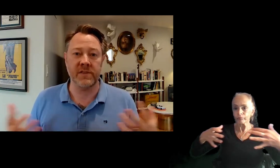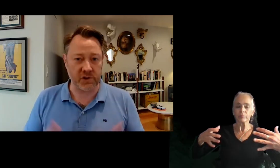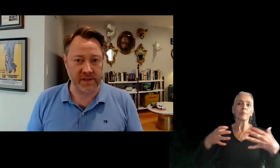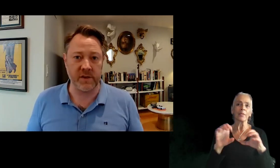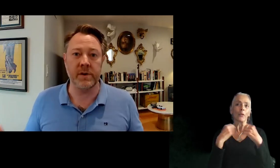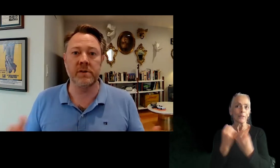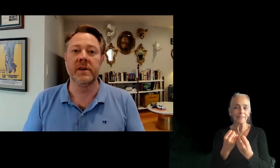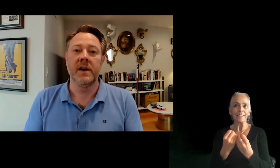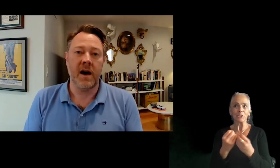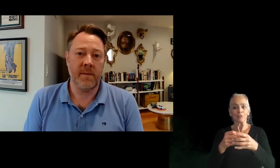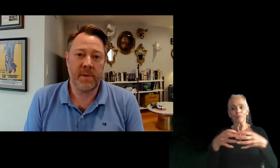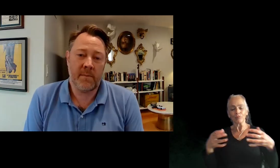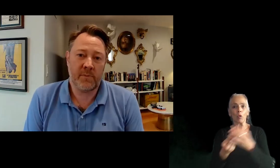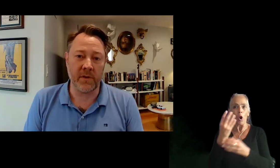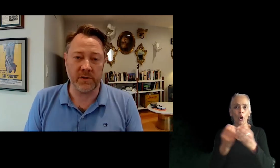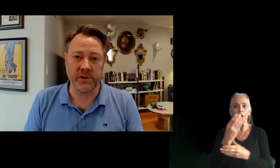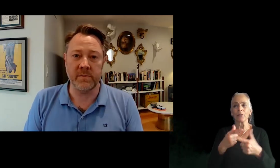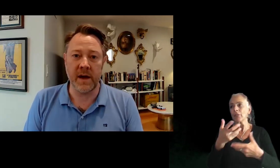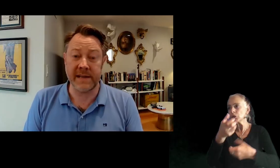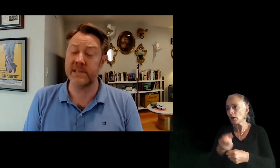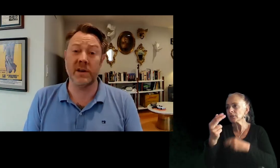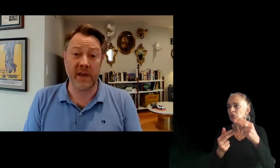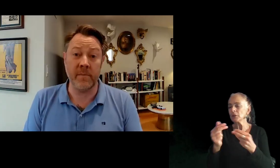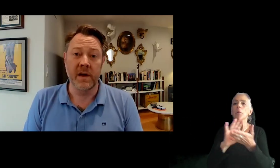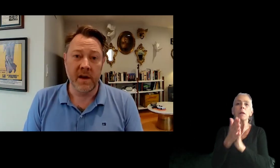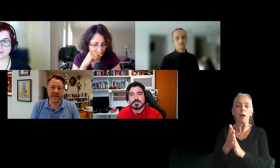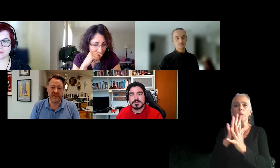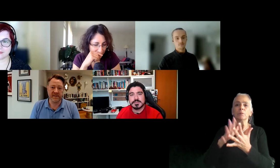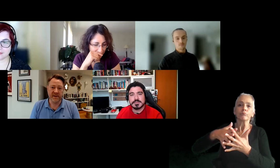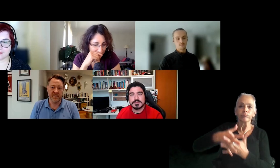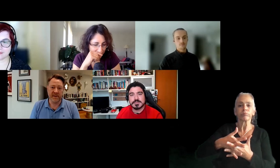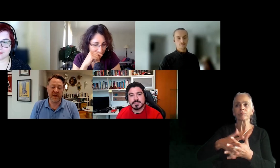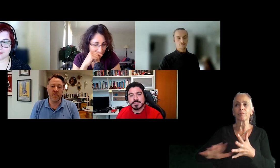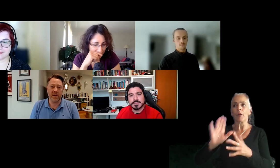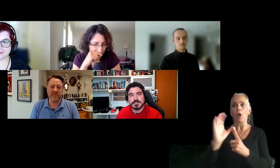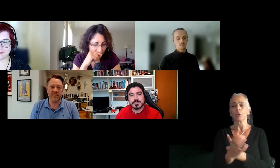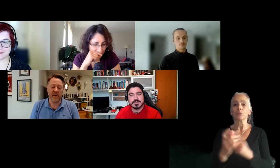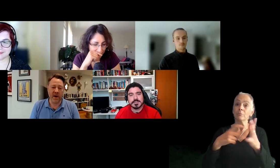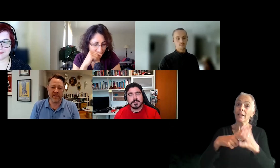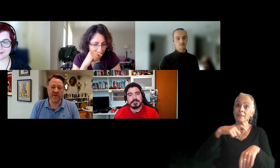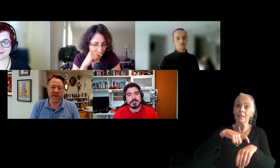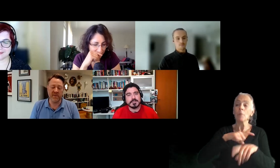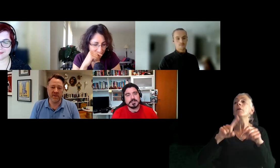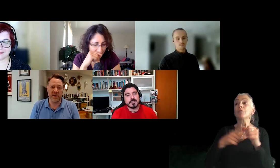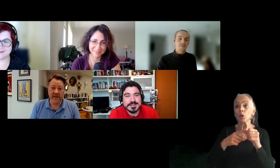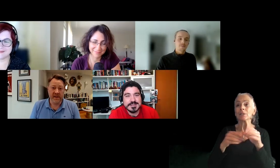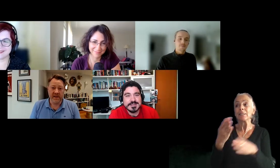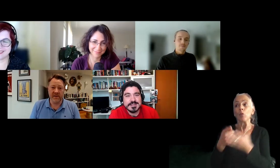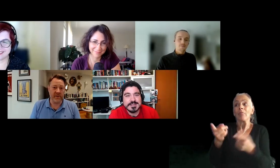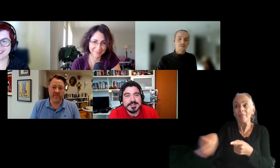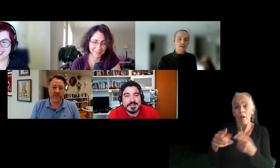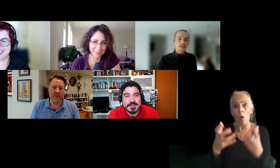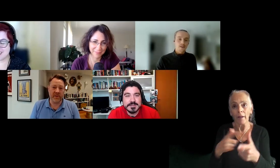organization and the trust that you build, um, it becomes part of the culture. It takes a long time. That's, but it's given what they want. And then you can give them what you want